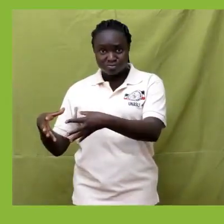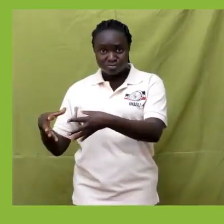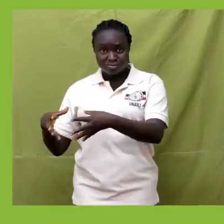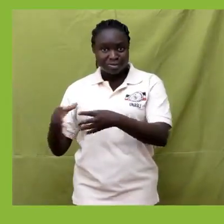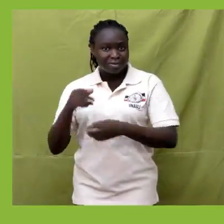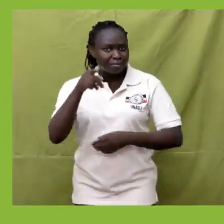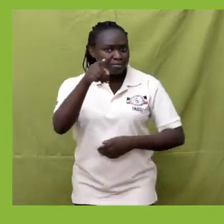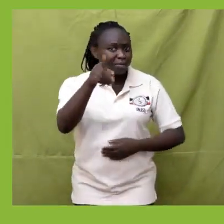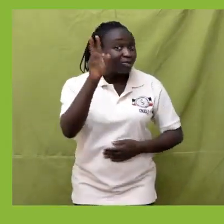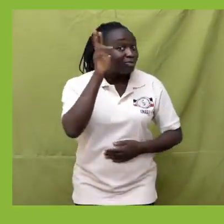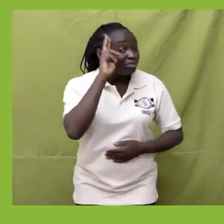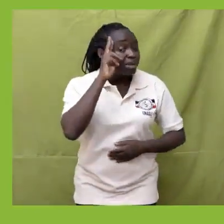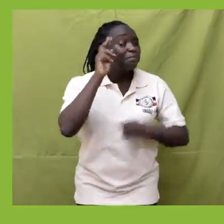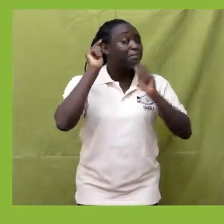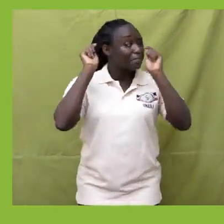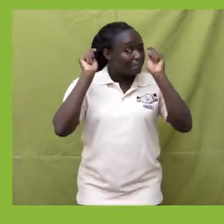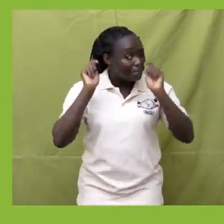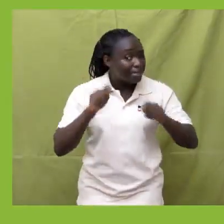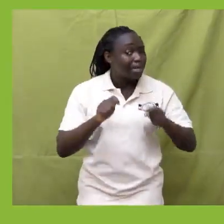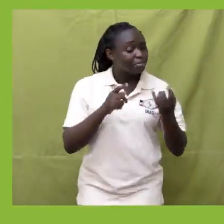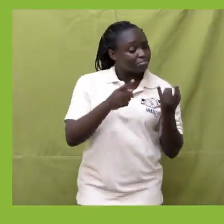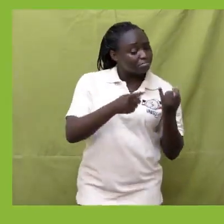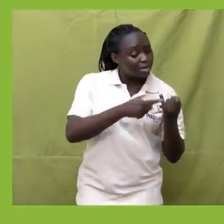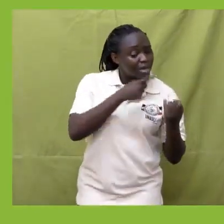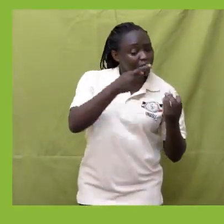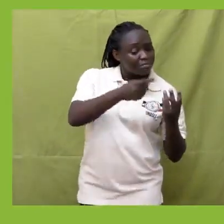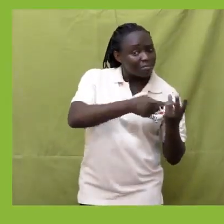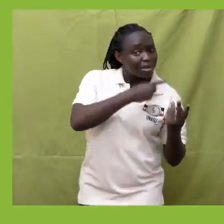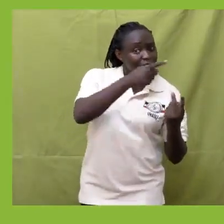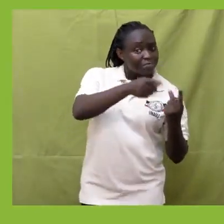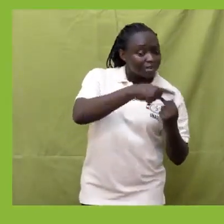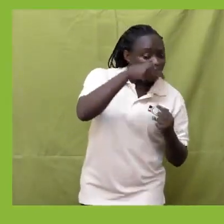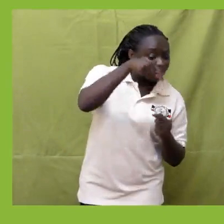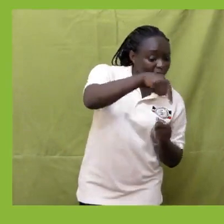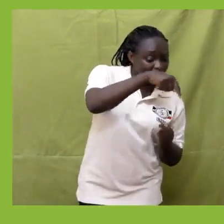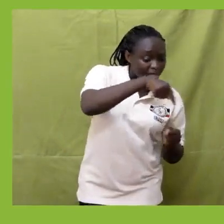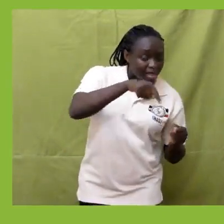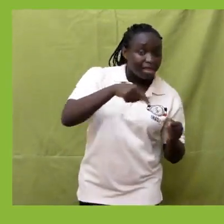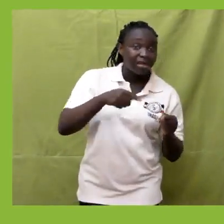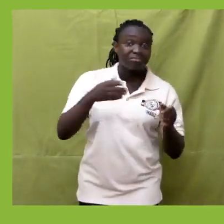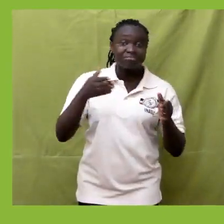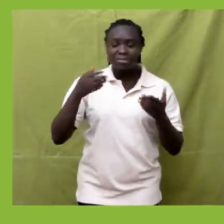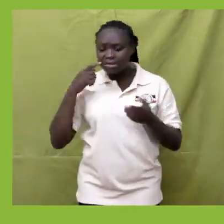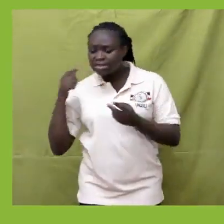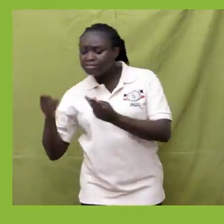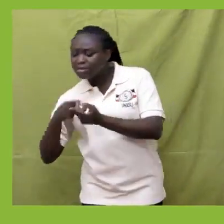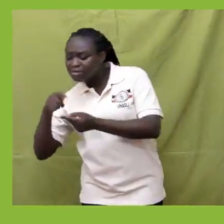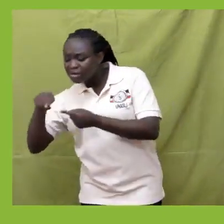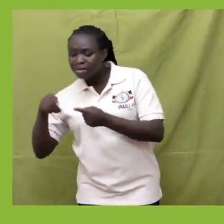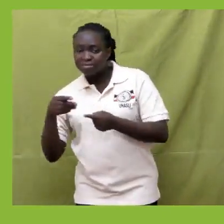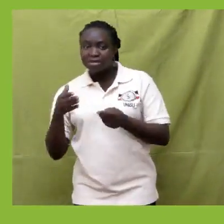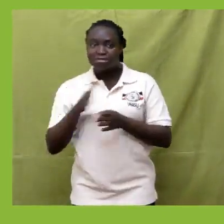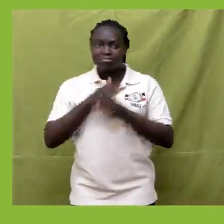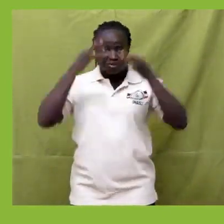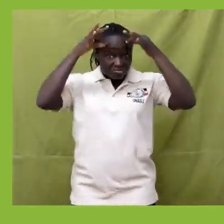remember to count the number of members before you decide whether the sets are equivalent or